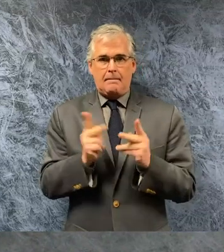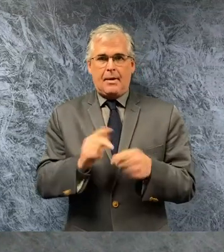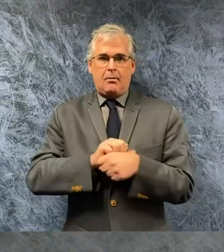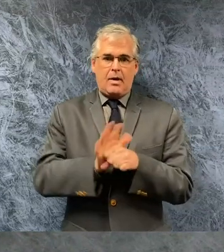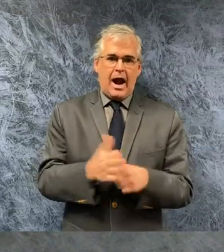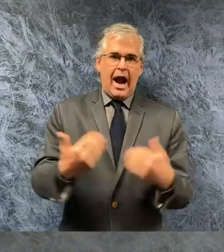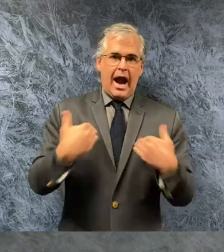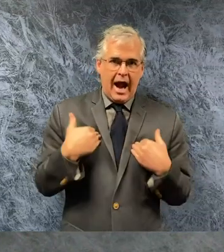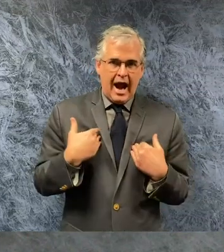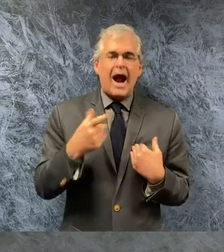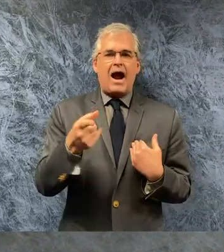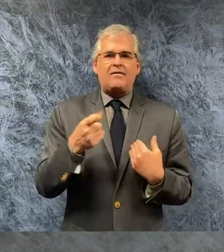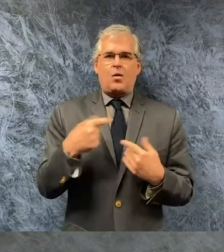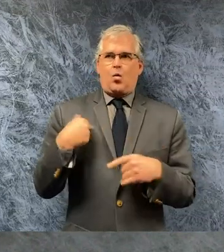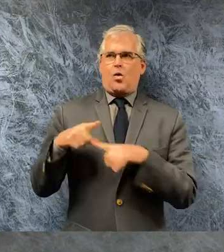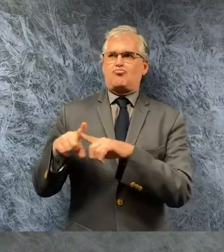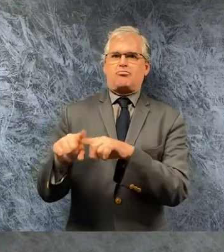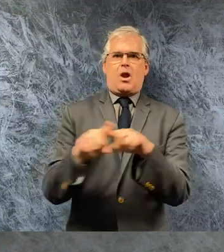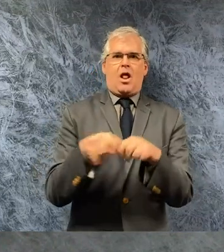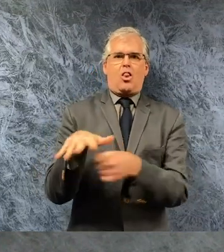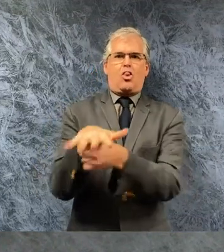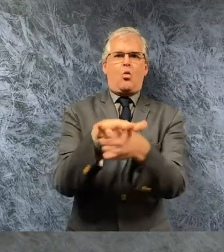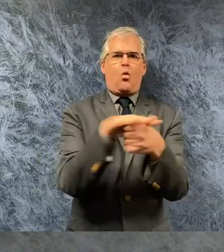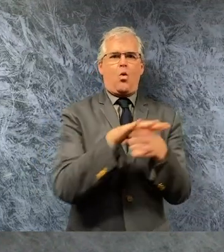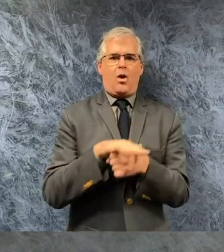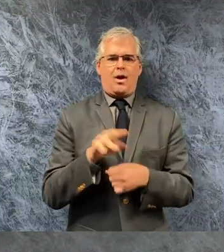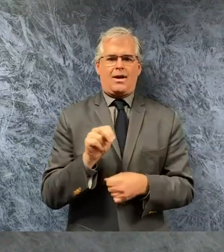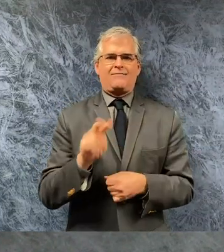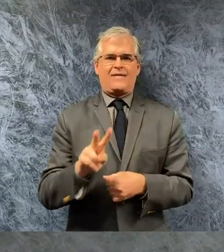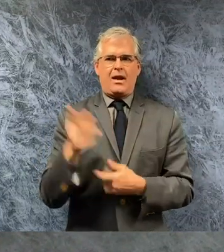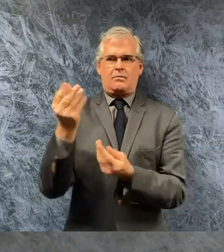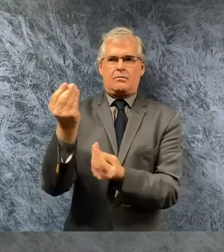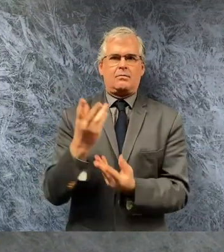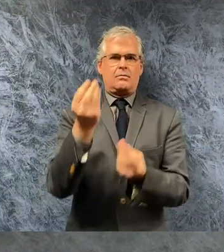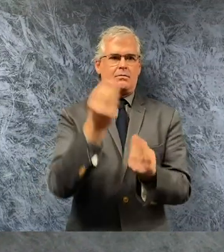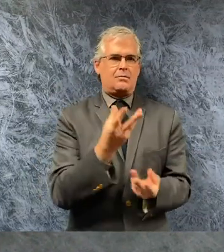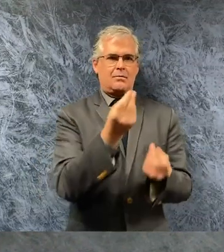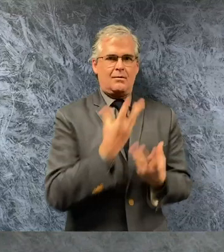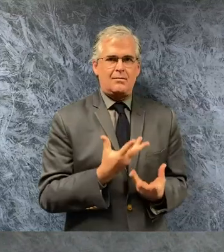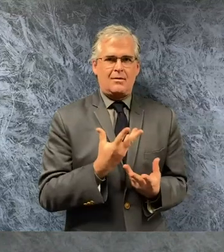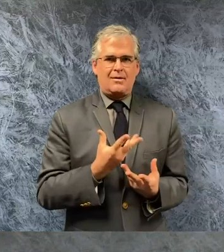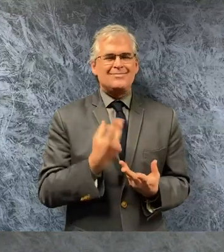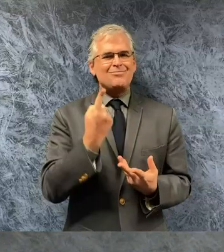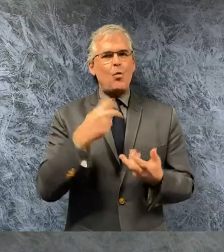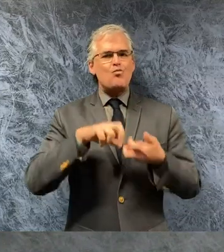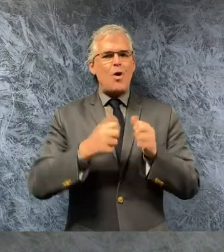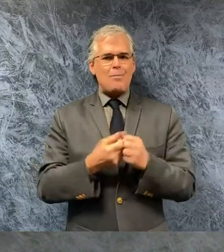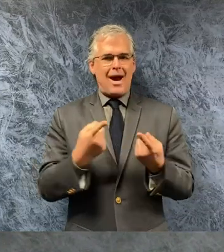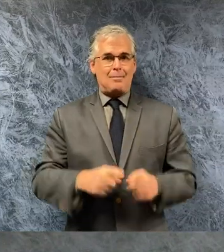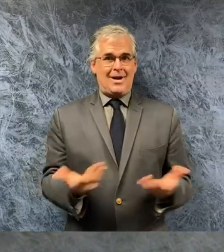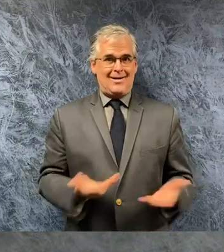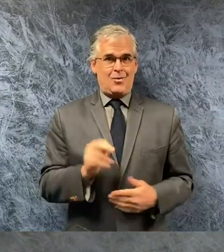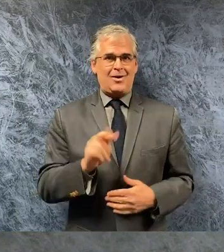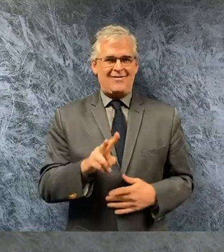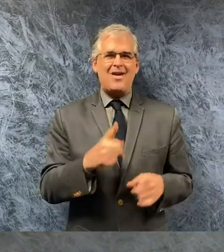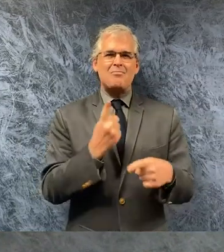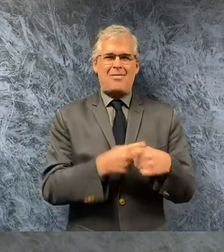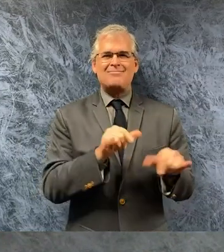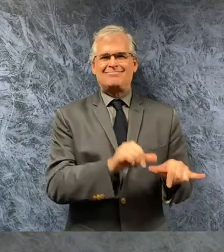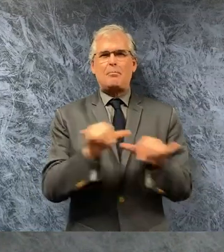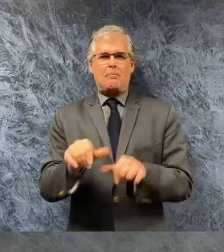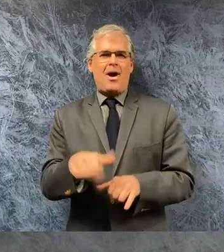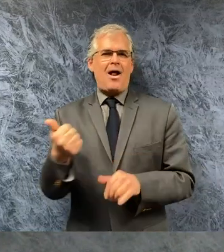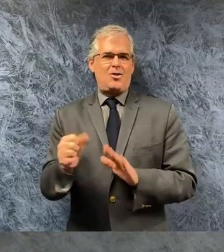jurisdictions we've got an issue that's happened in nevada as well as happened in other states across the country the it's